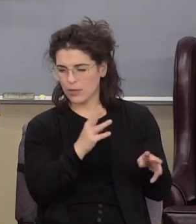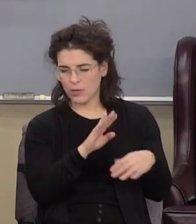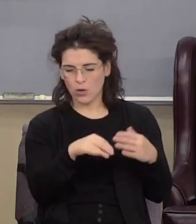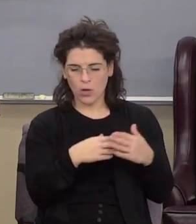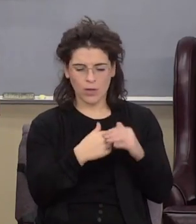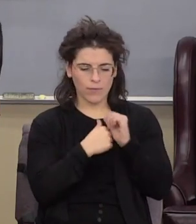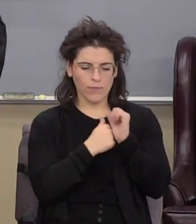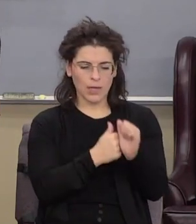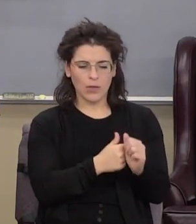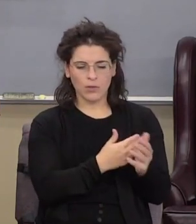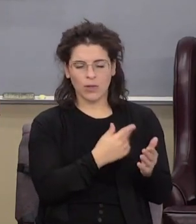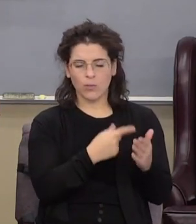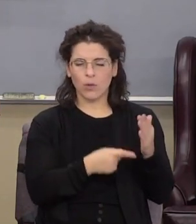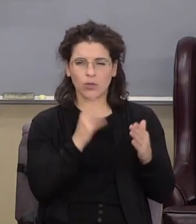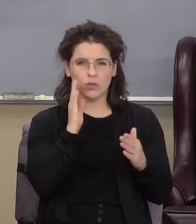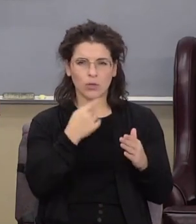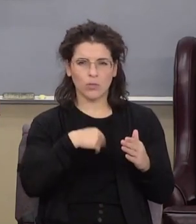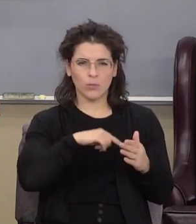what shall we have therefore